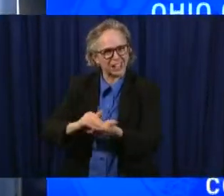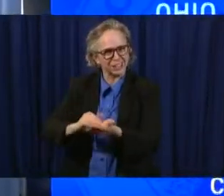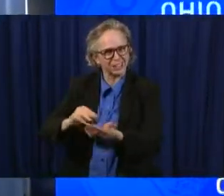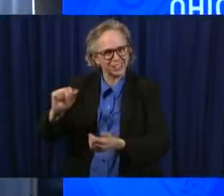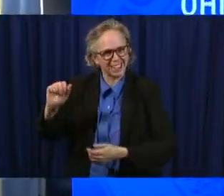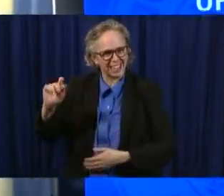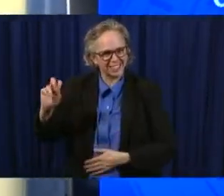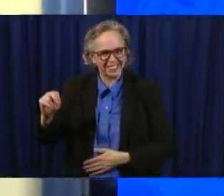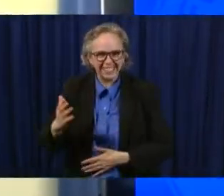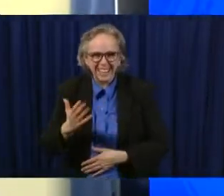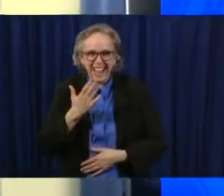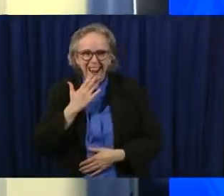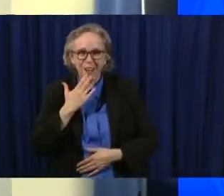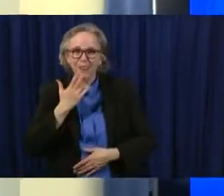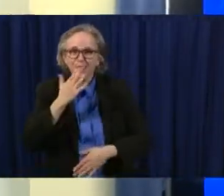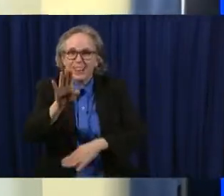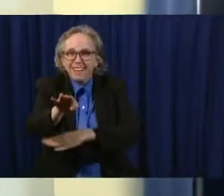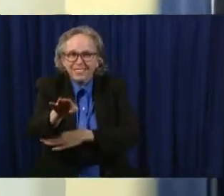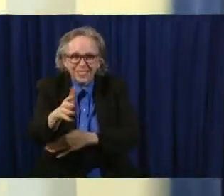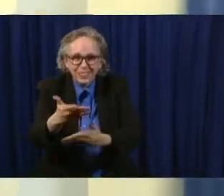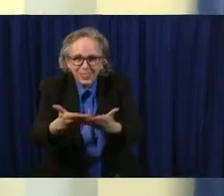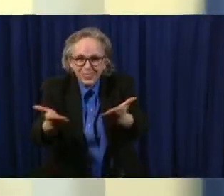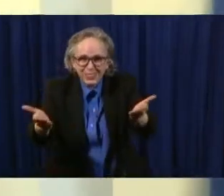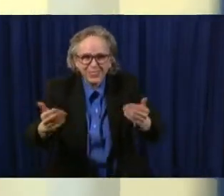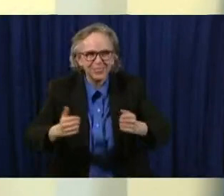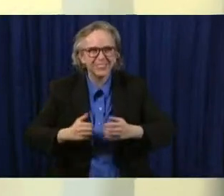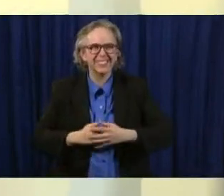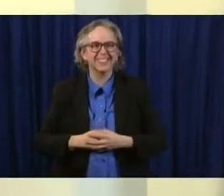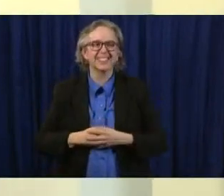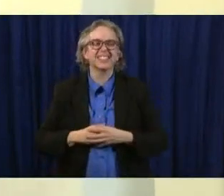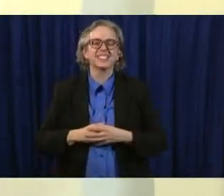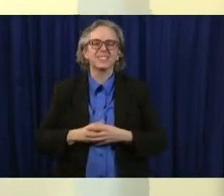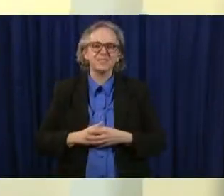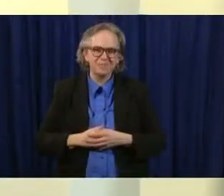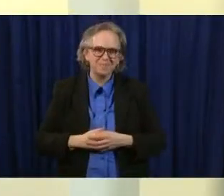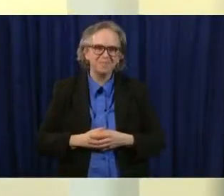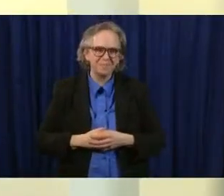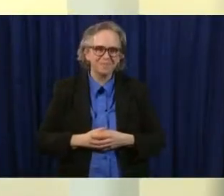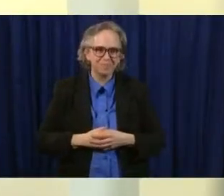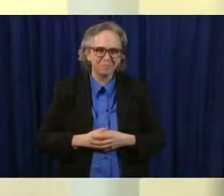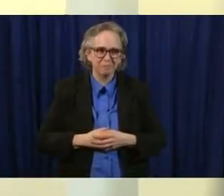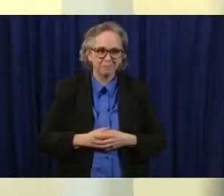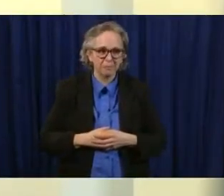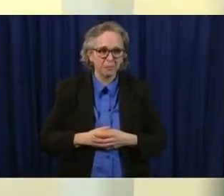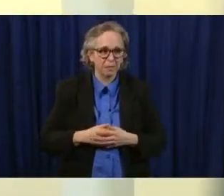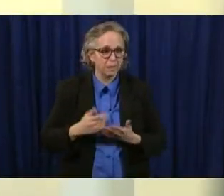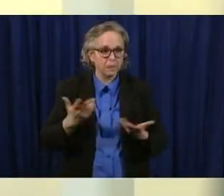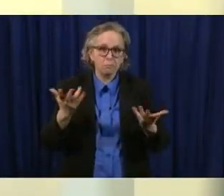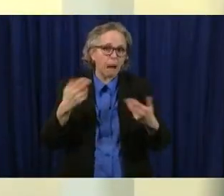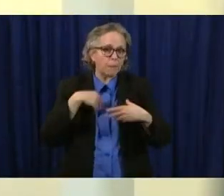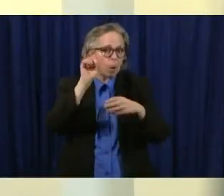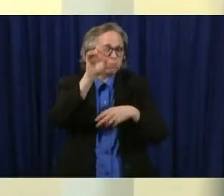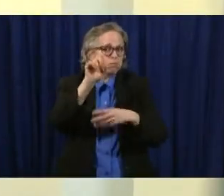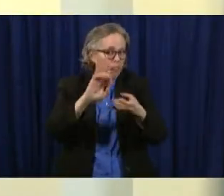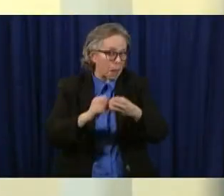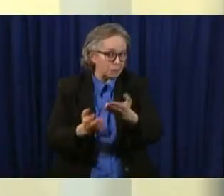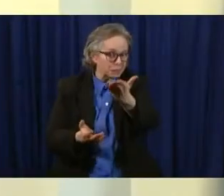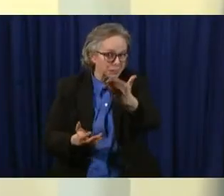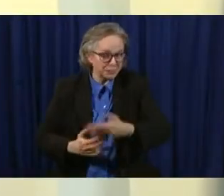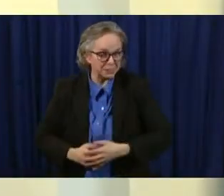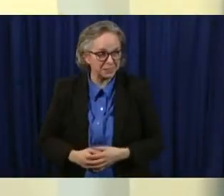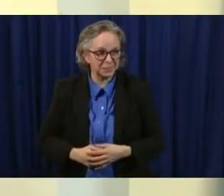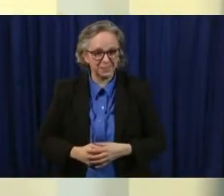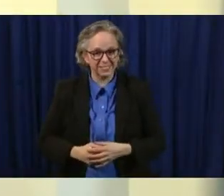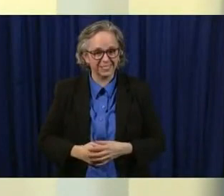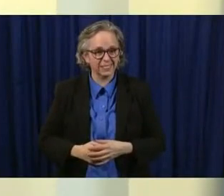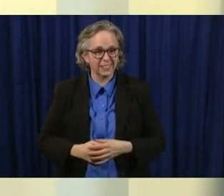good afternoon everyone i think we'll take a little bit look at the data today uh so